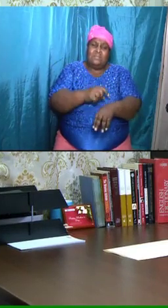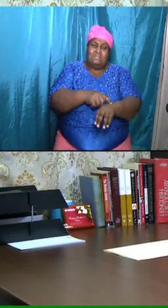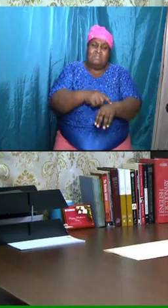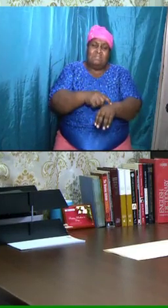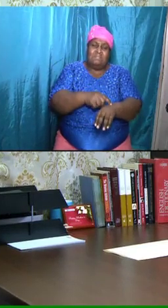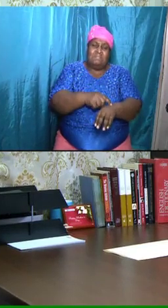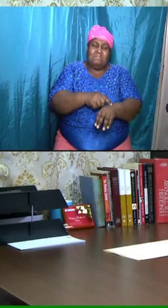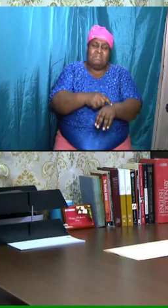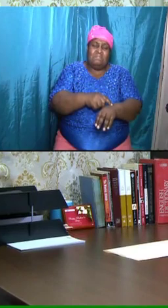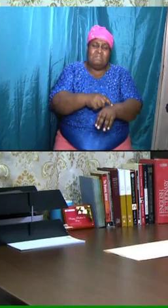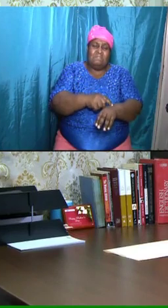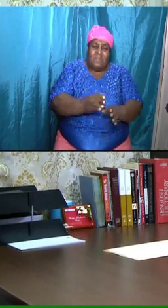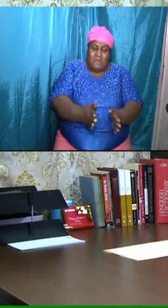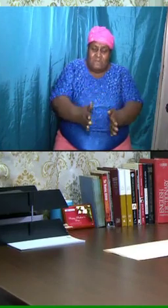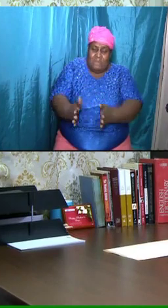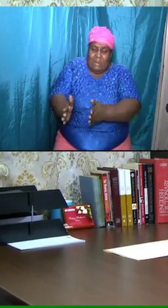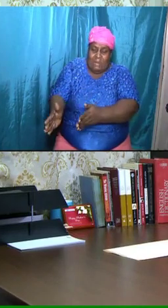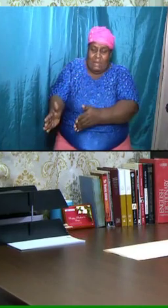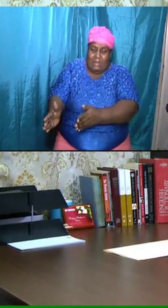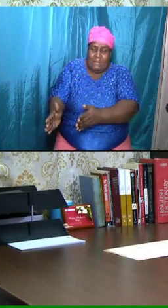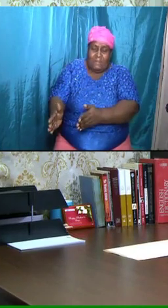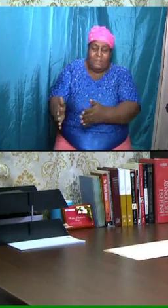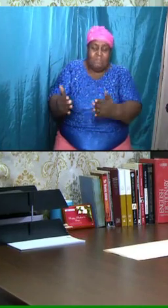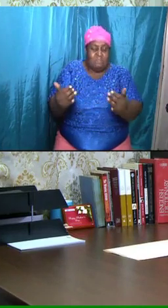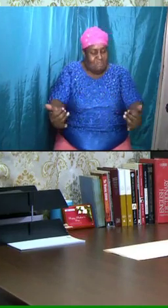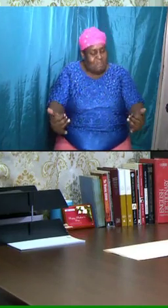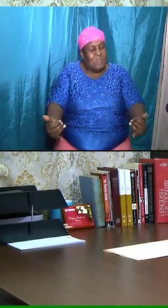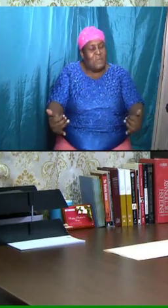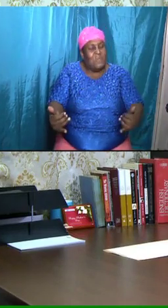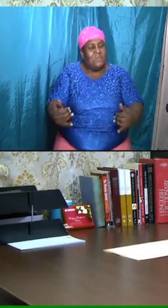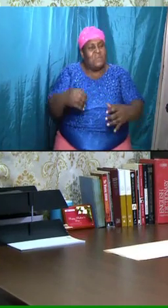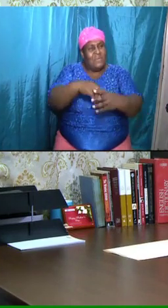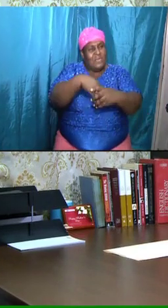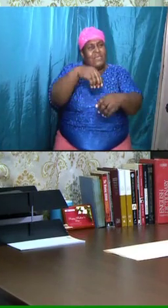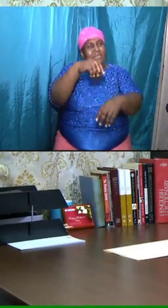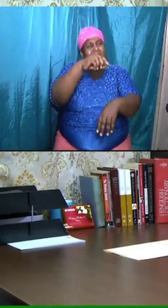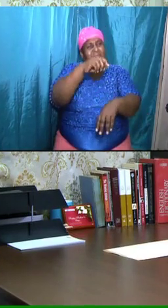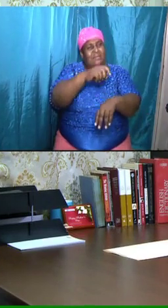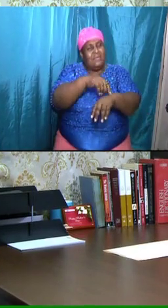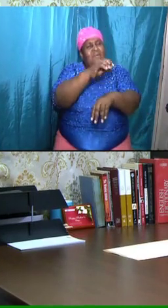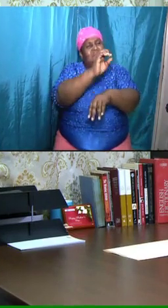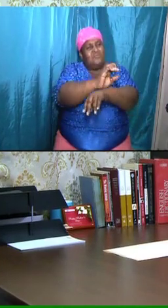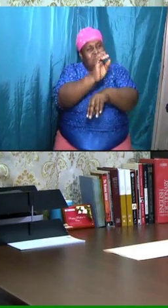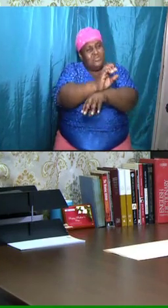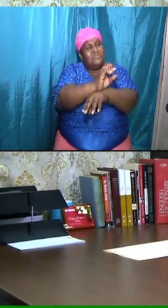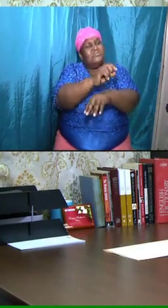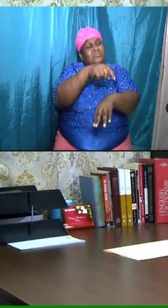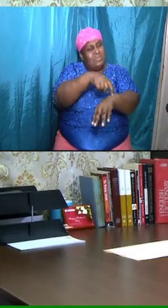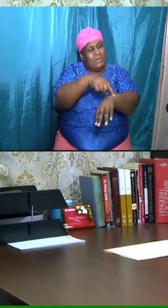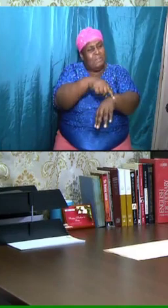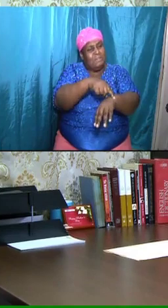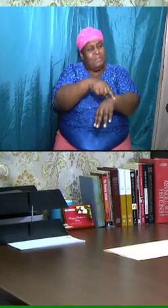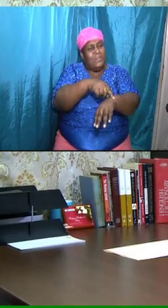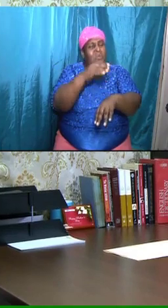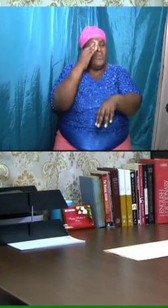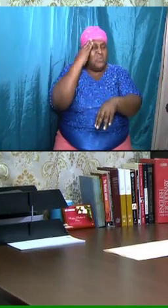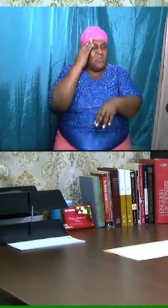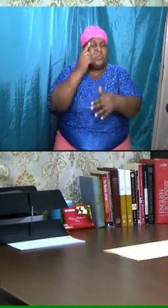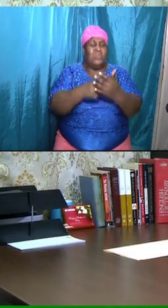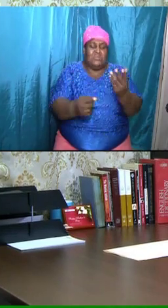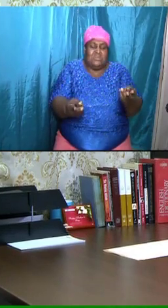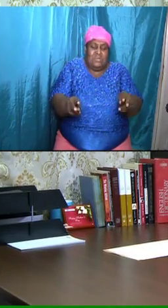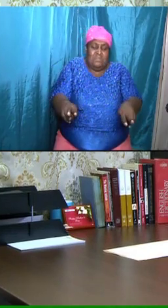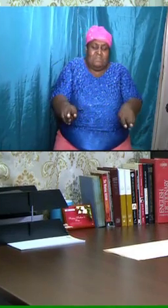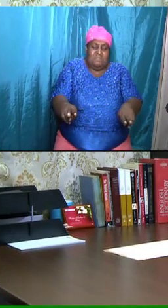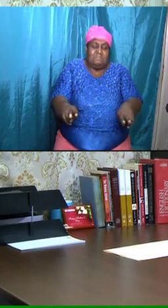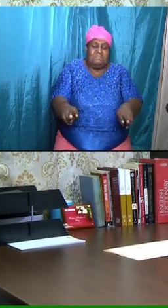We are currently in the church age and we know what is happening. We did say that the